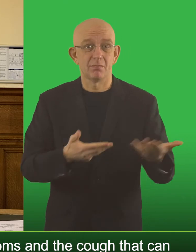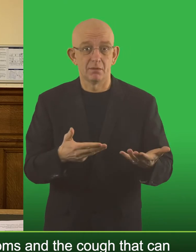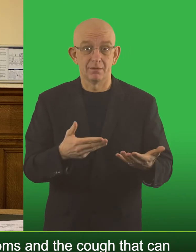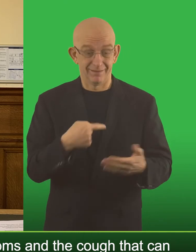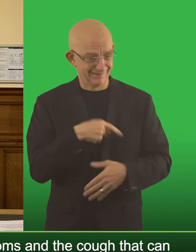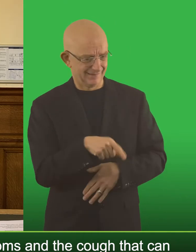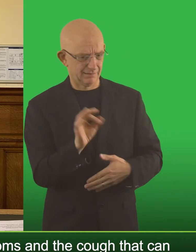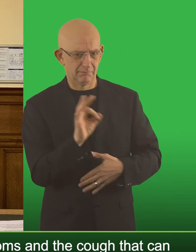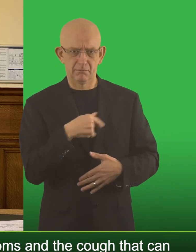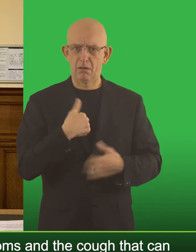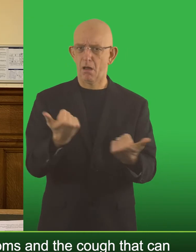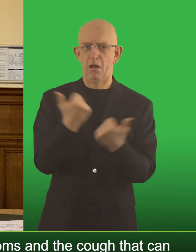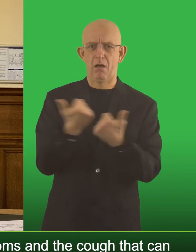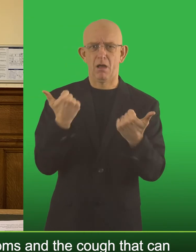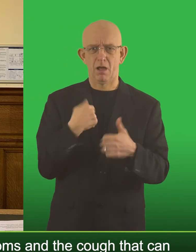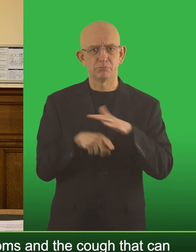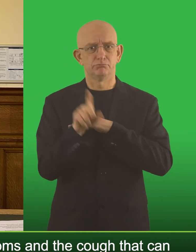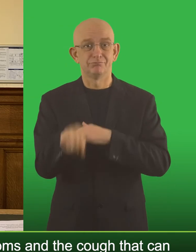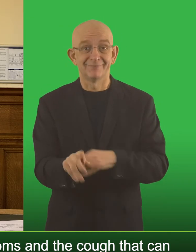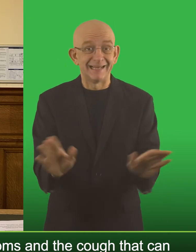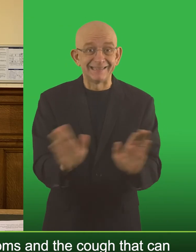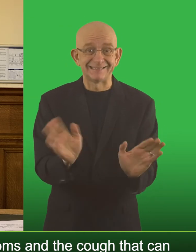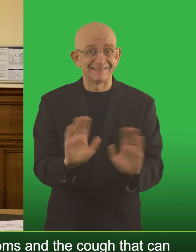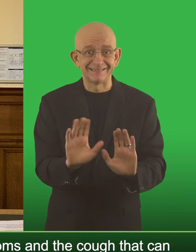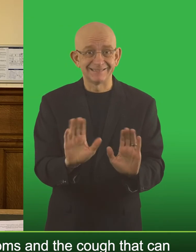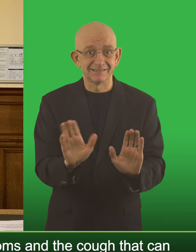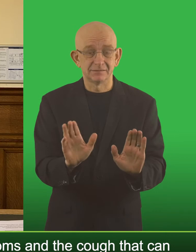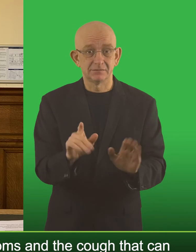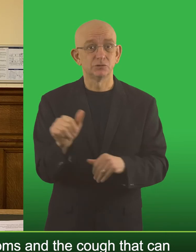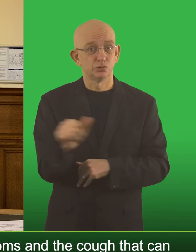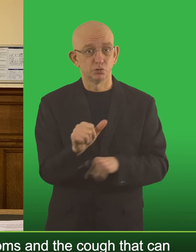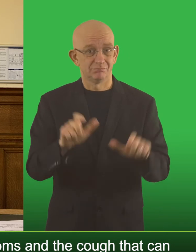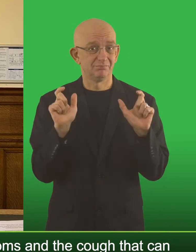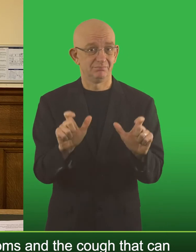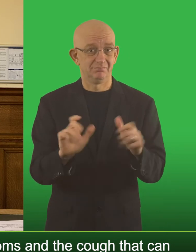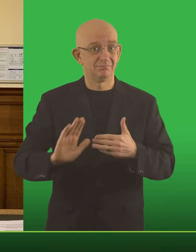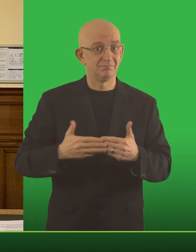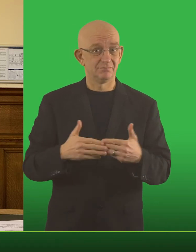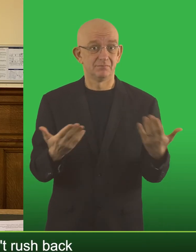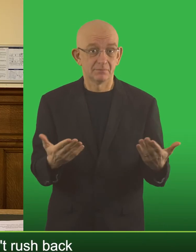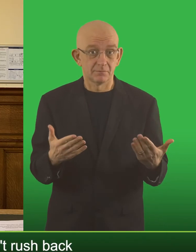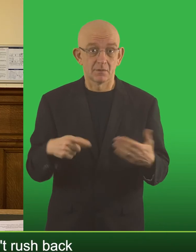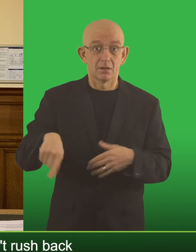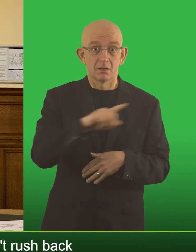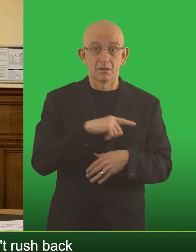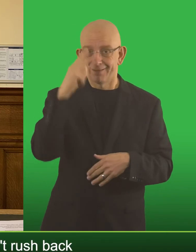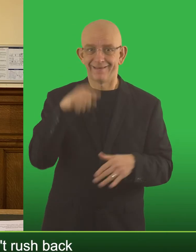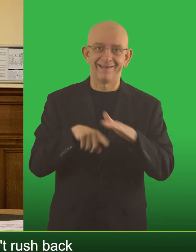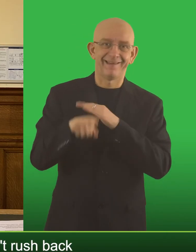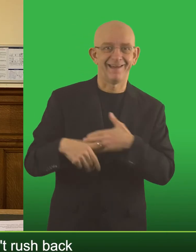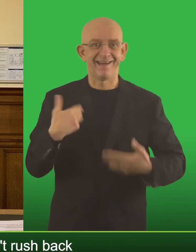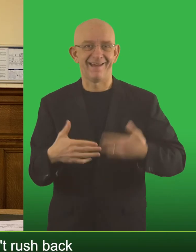the virus, even if you've got a negative test, negative LFD test results. So people perhaps